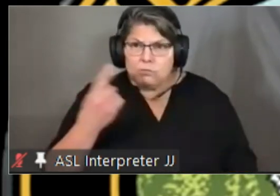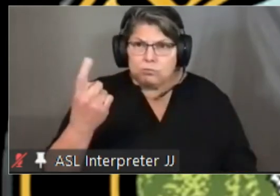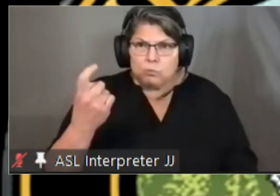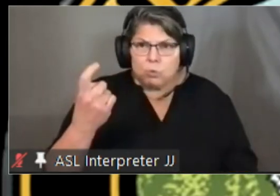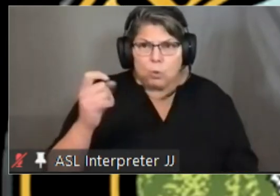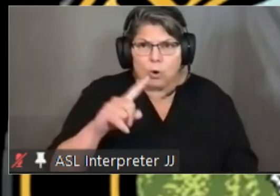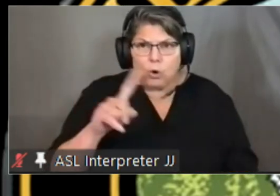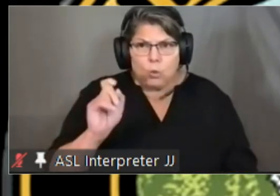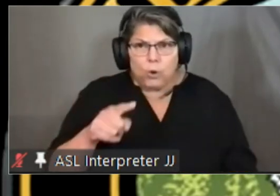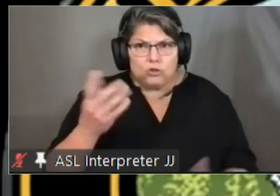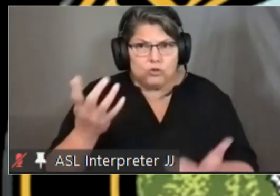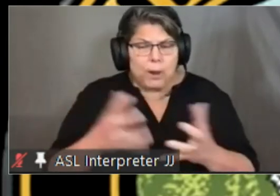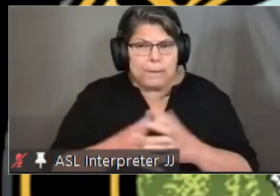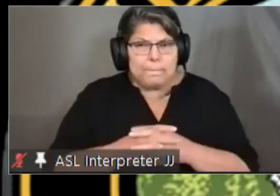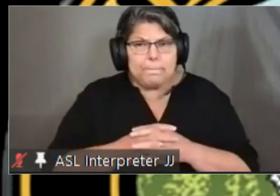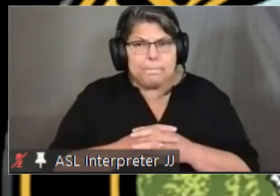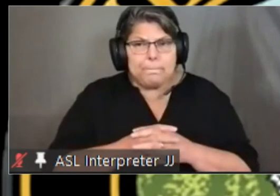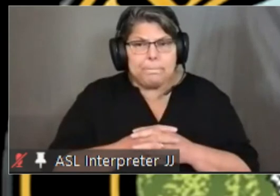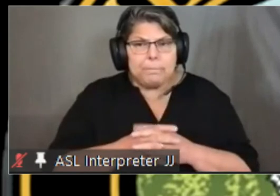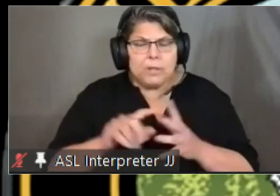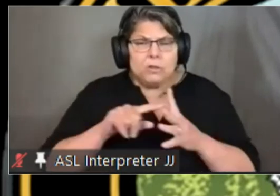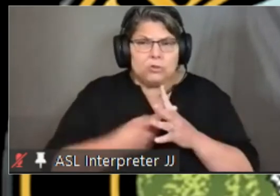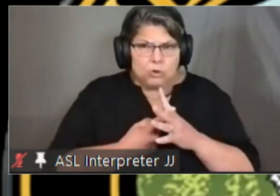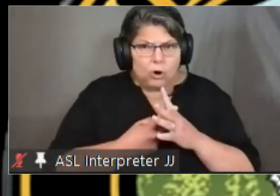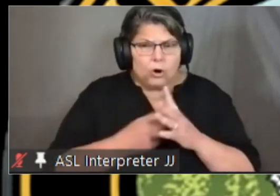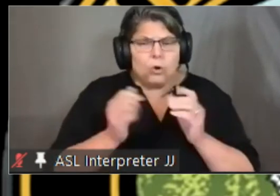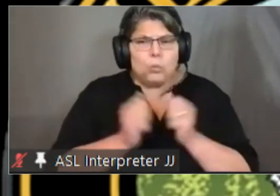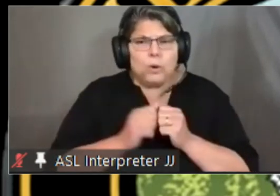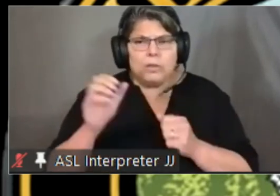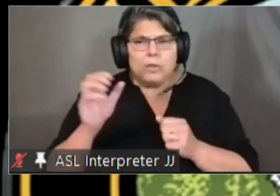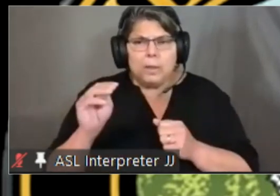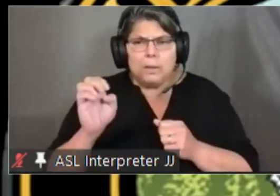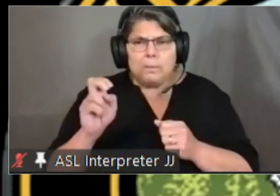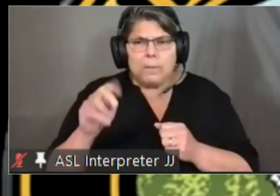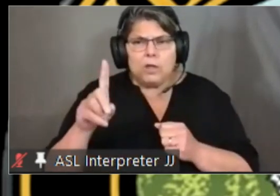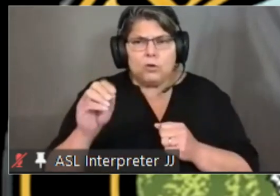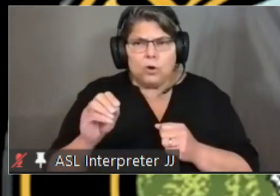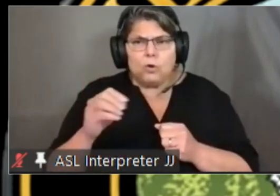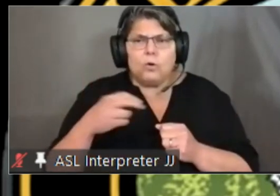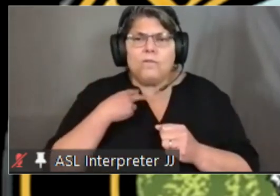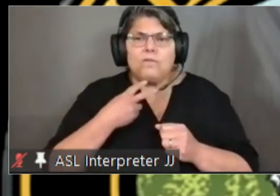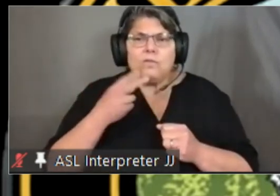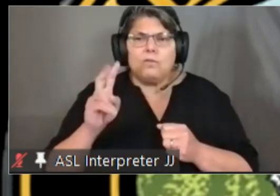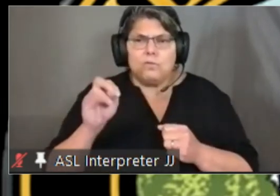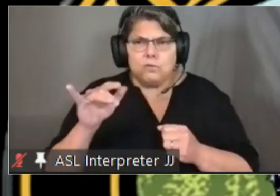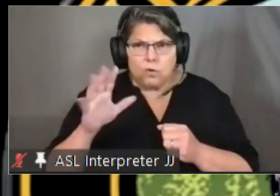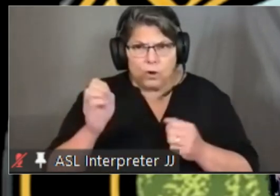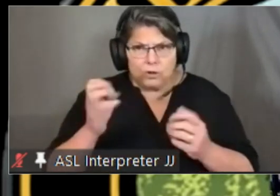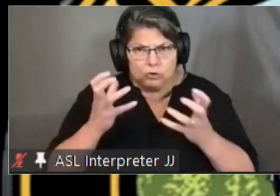uh media outlet so we're going to start back at the top with mendocino voice would you like to ask one more question